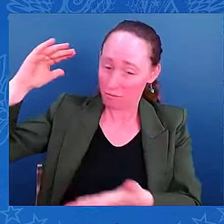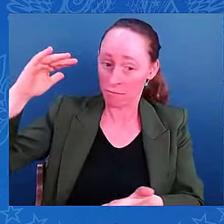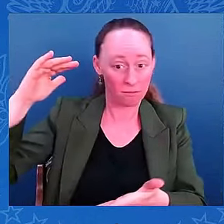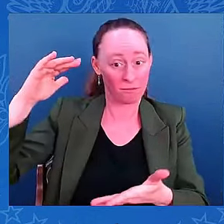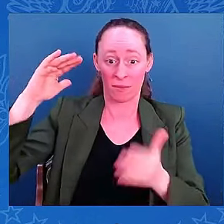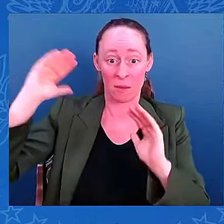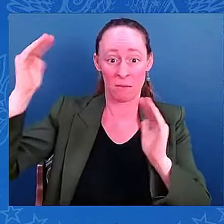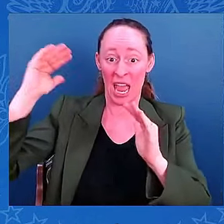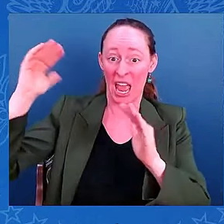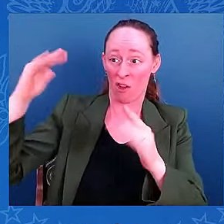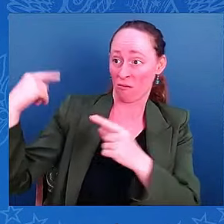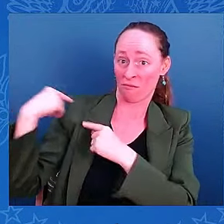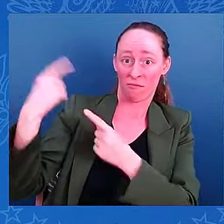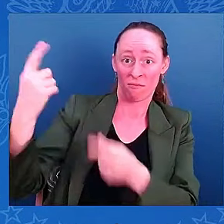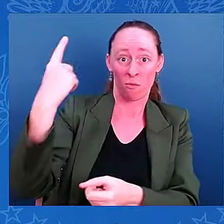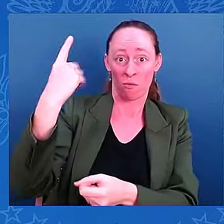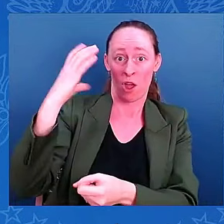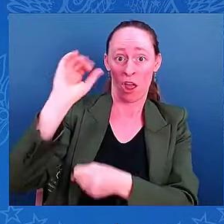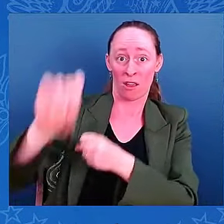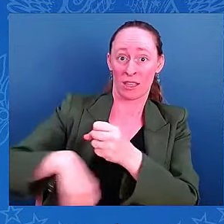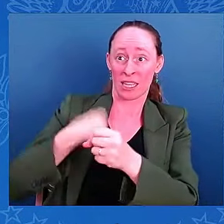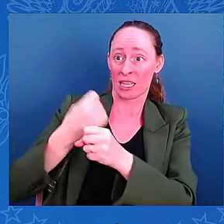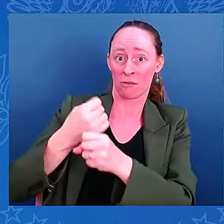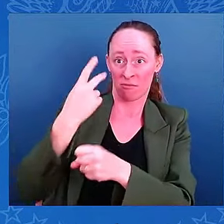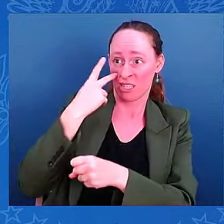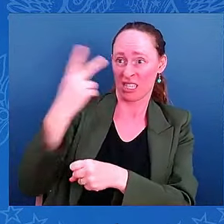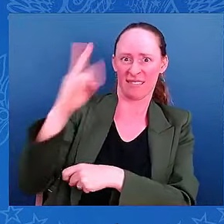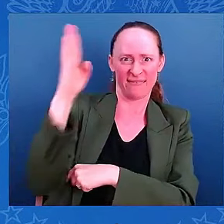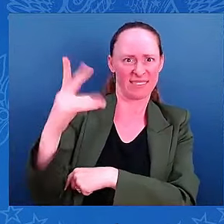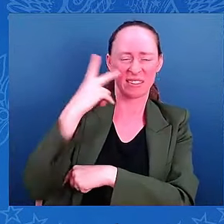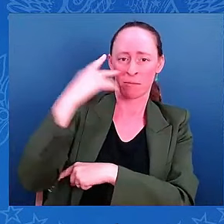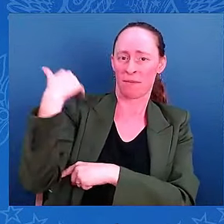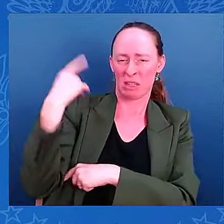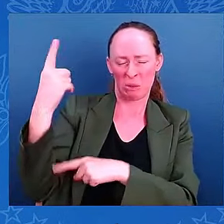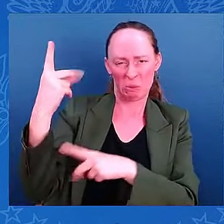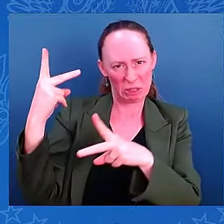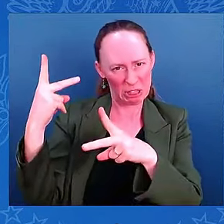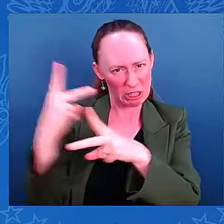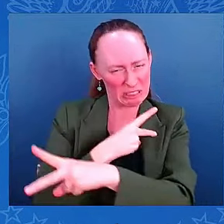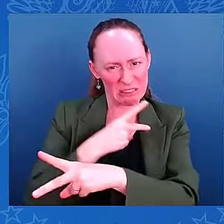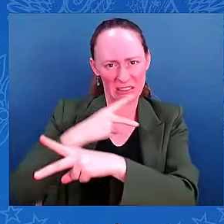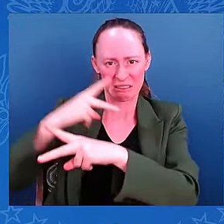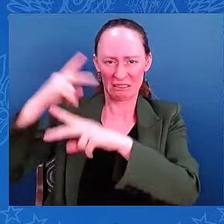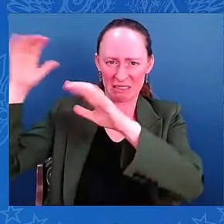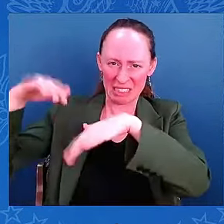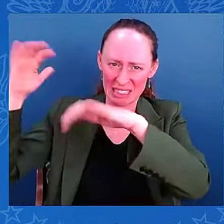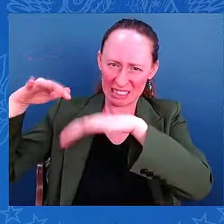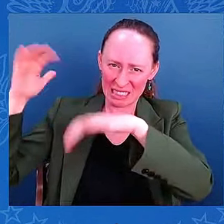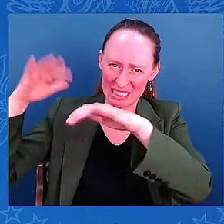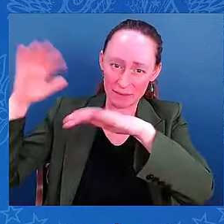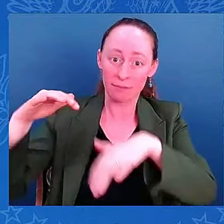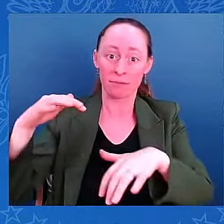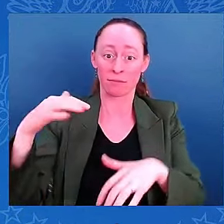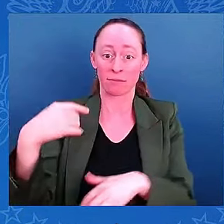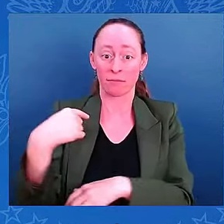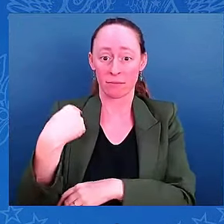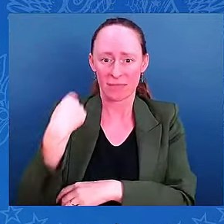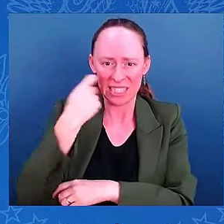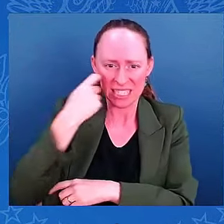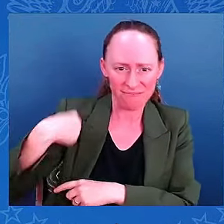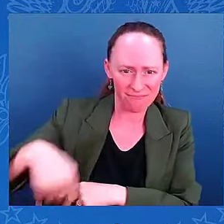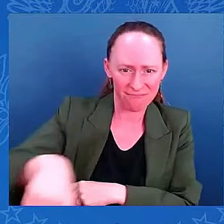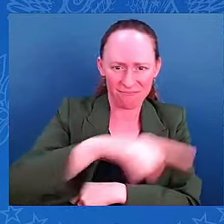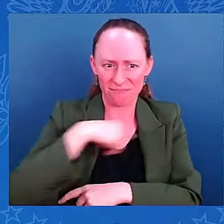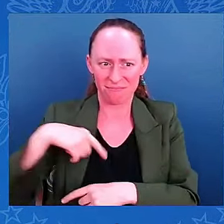and will brief me and our latest efforts. To save lives and livelihoods, I want to emphasize a few things. First,